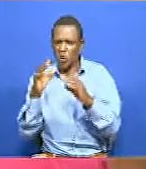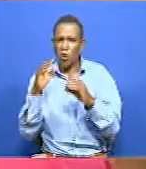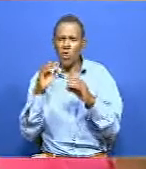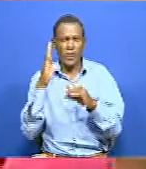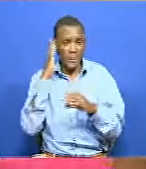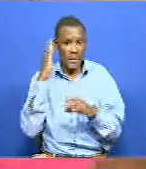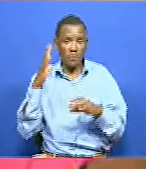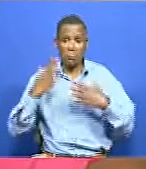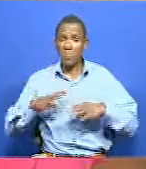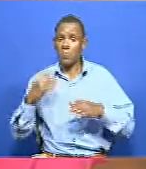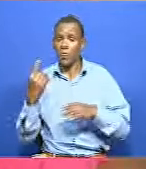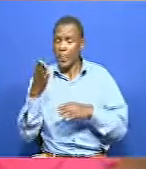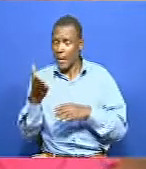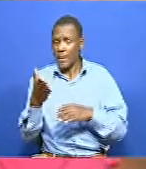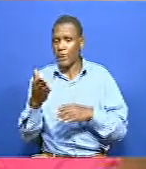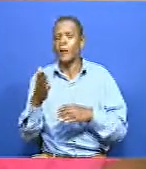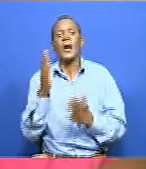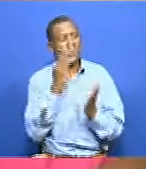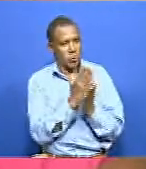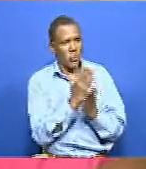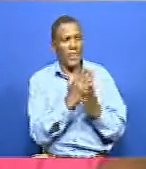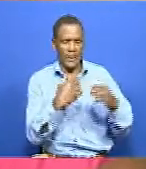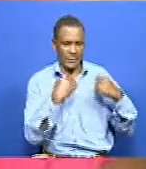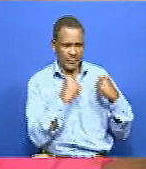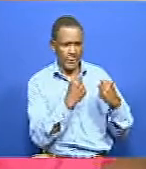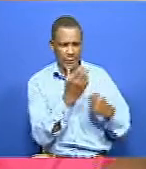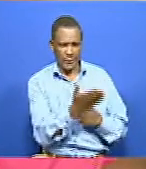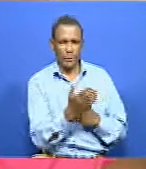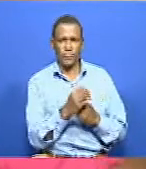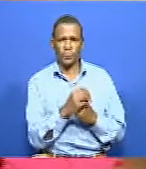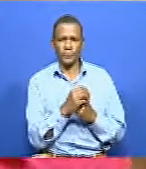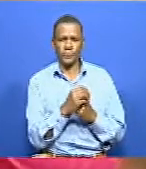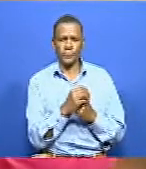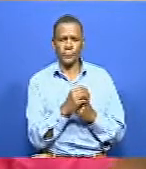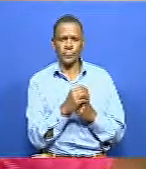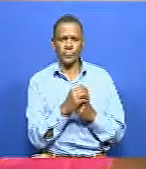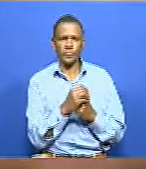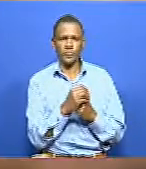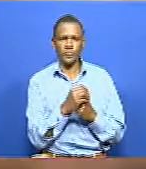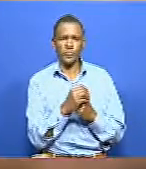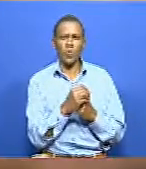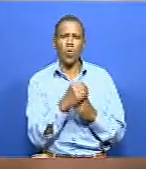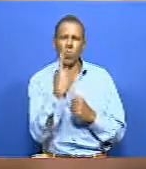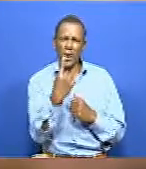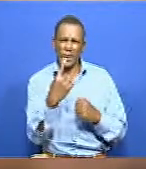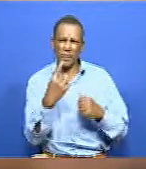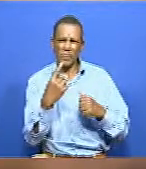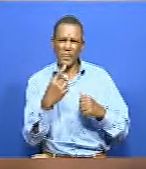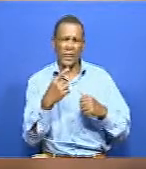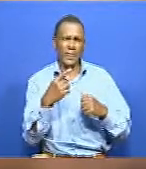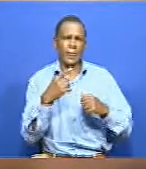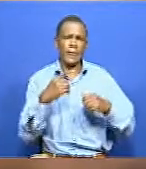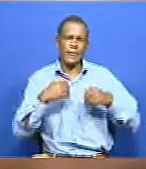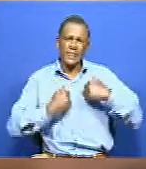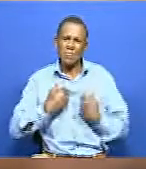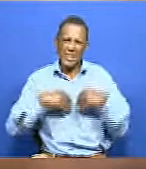Exactly. And they are trained as individuals. looking at, you know, deafness as, you know, one of the invisible disabilities that are there, do you think the